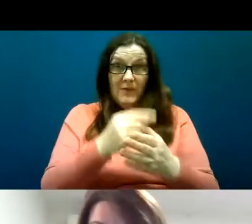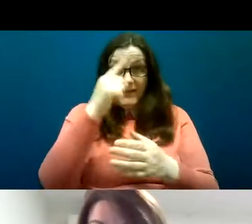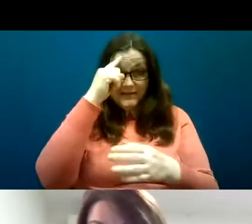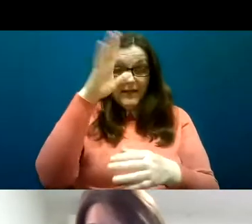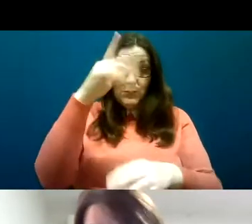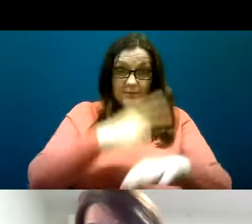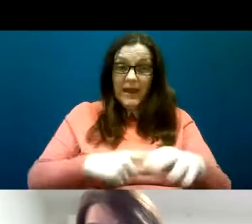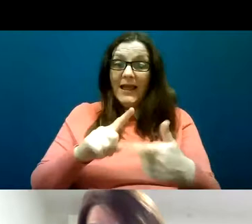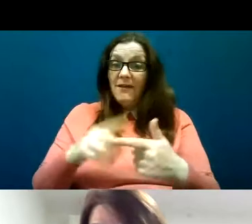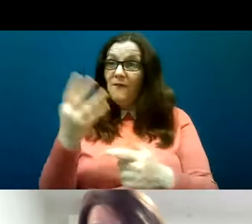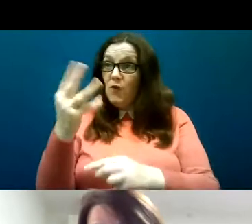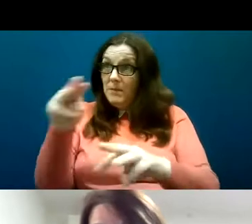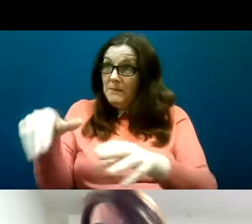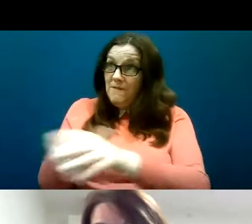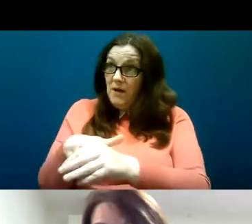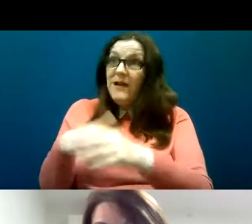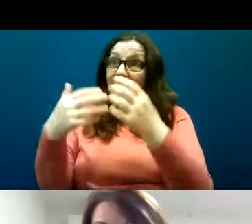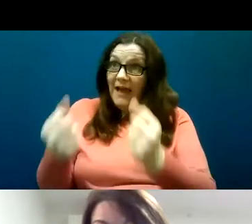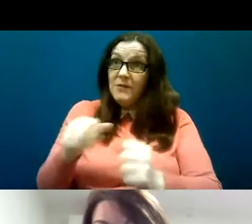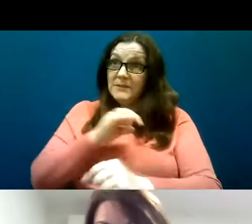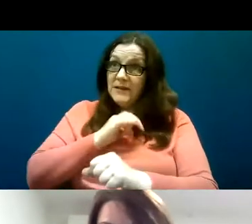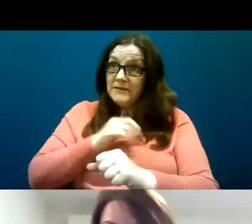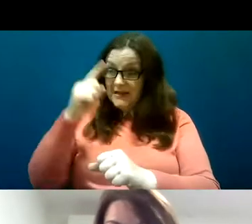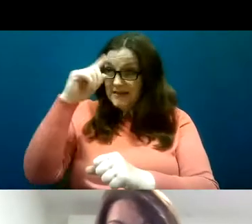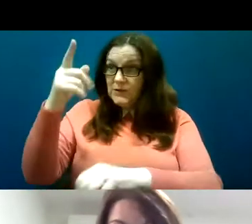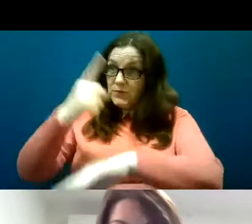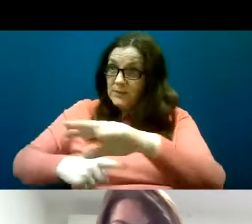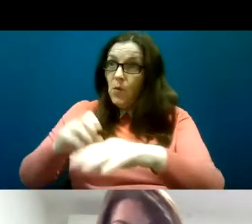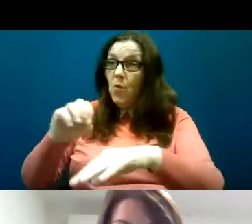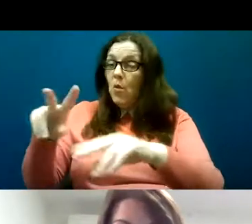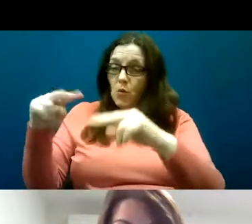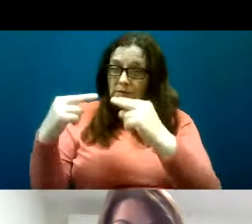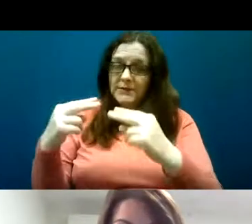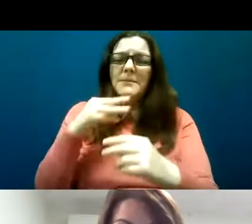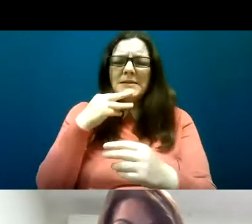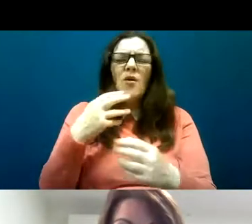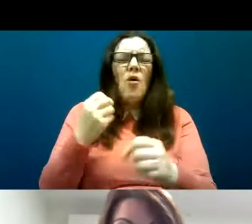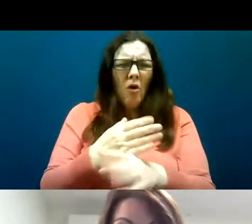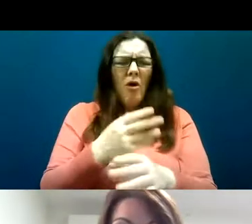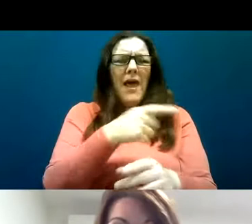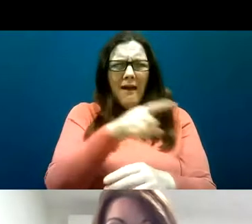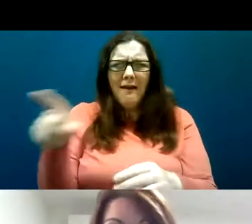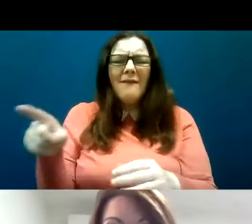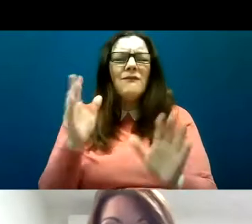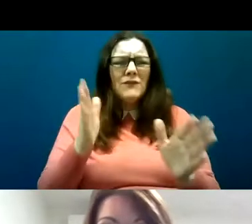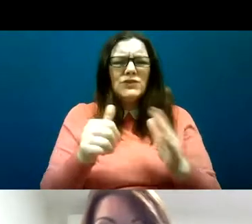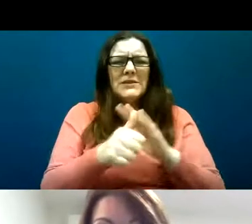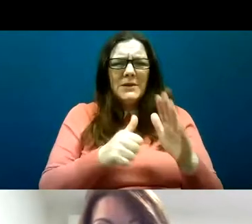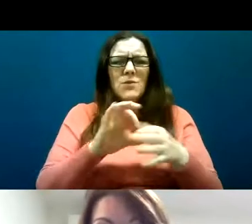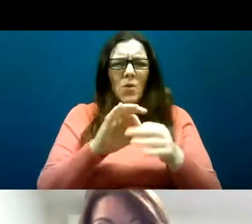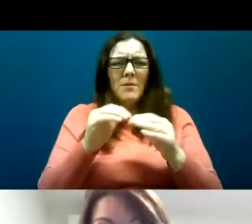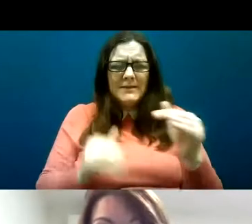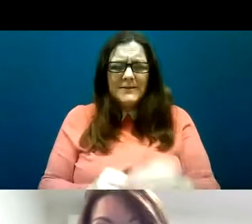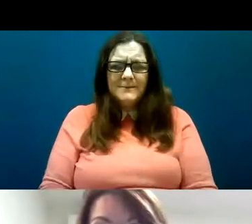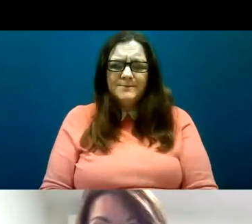intellectual disability and autism, and they all had experience of homelessness at some stage. So just a quick profile of the